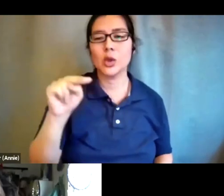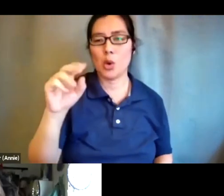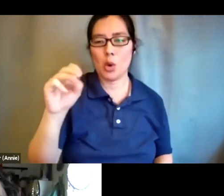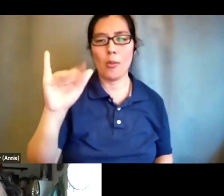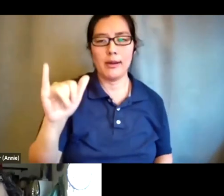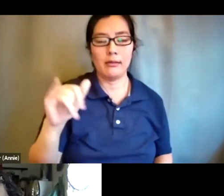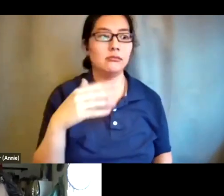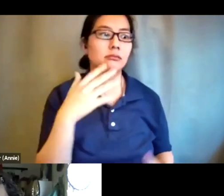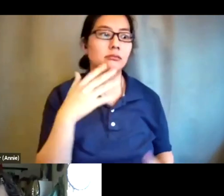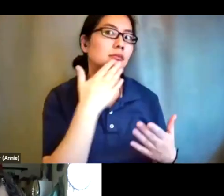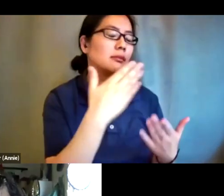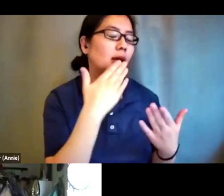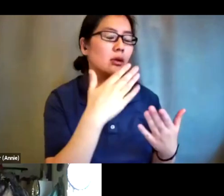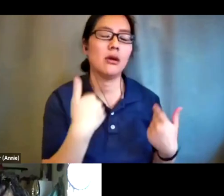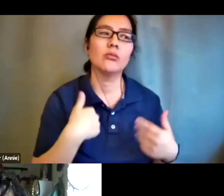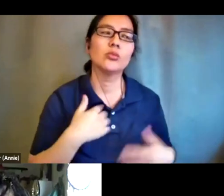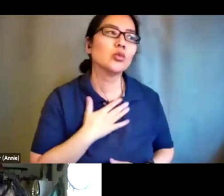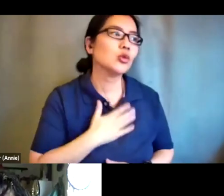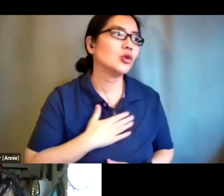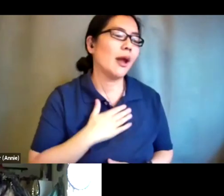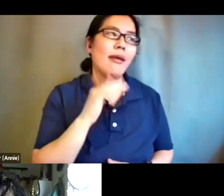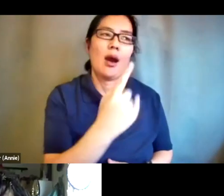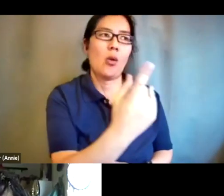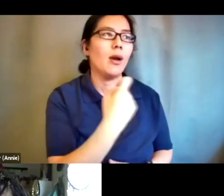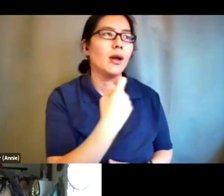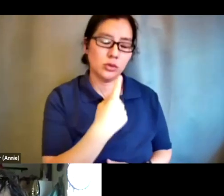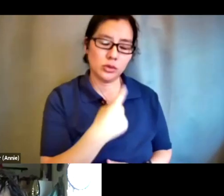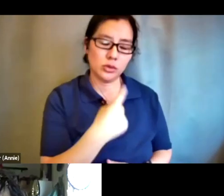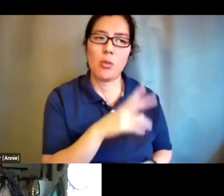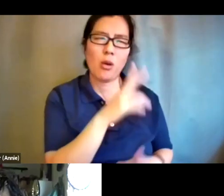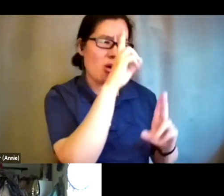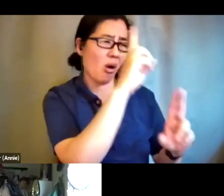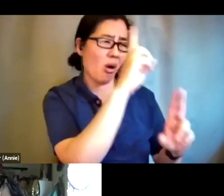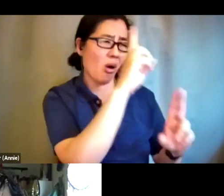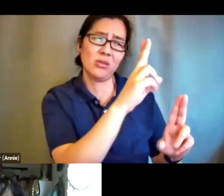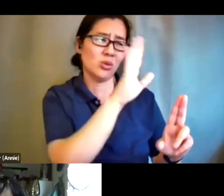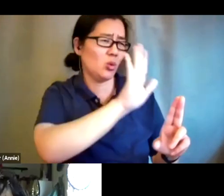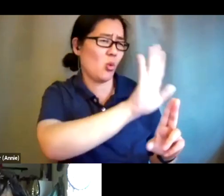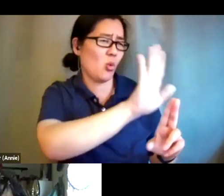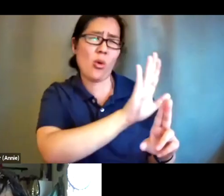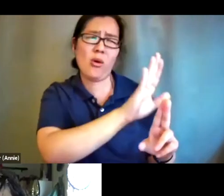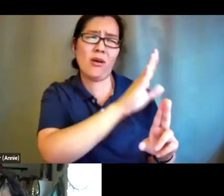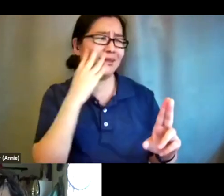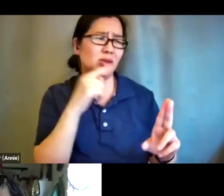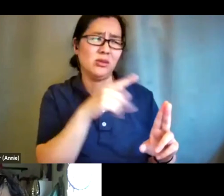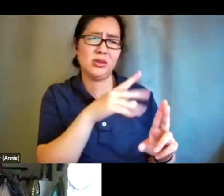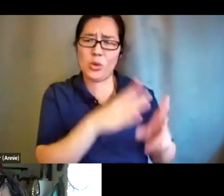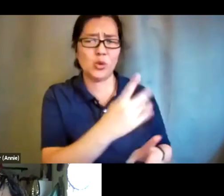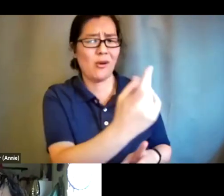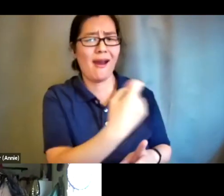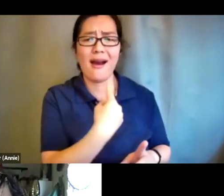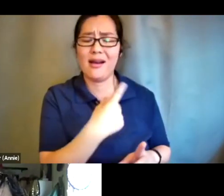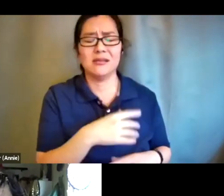i really appreciate this question and i really want to honor the experience of the person who asked it and say